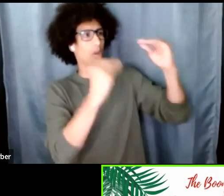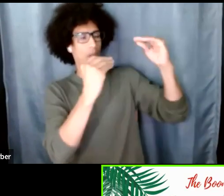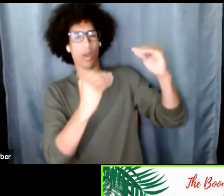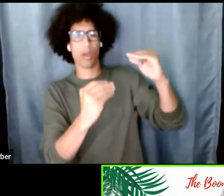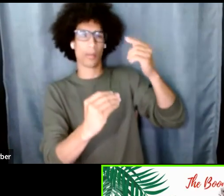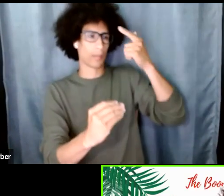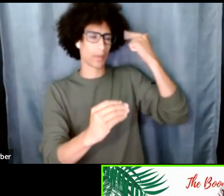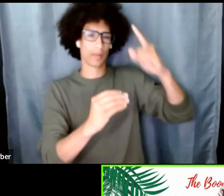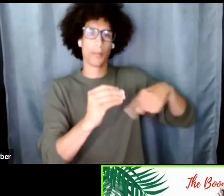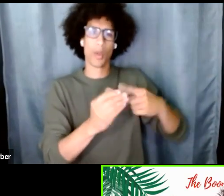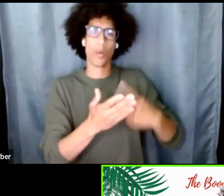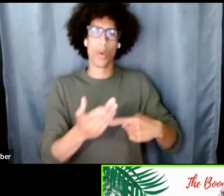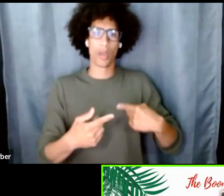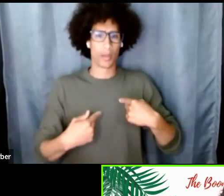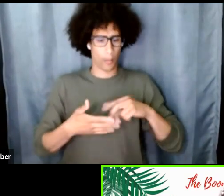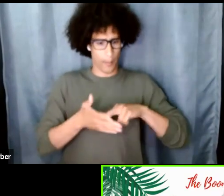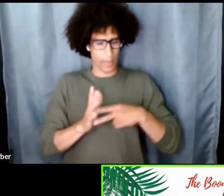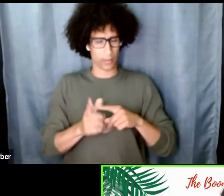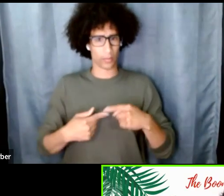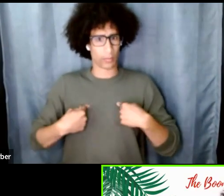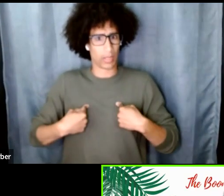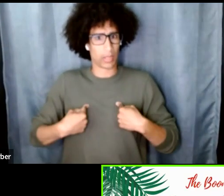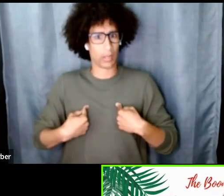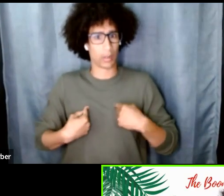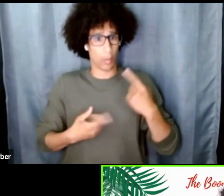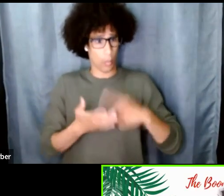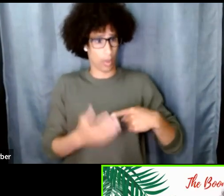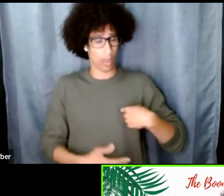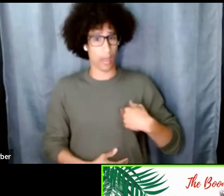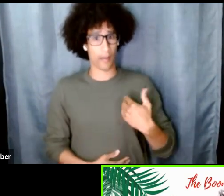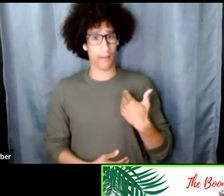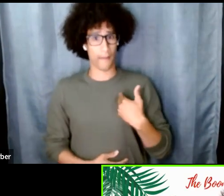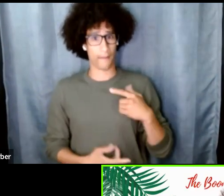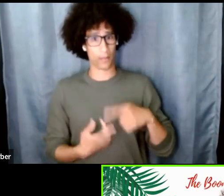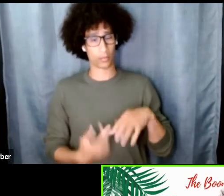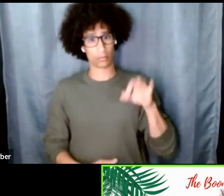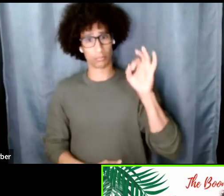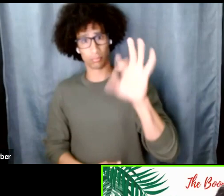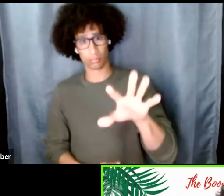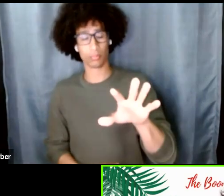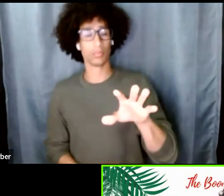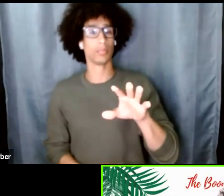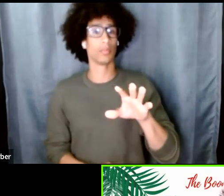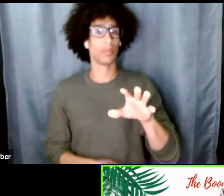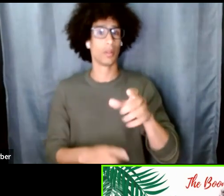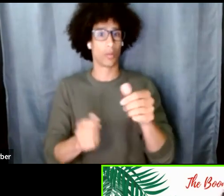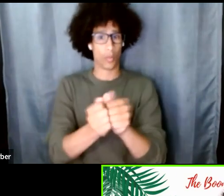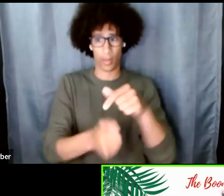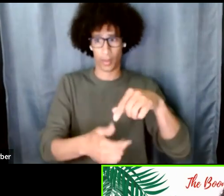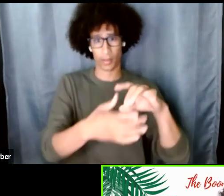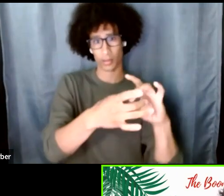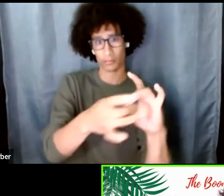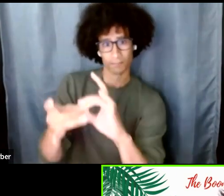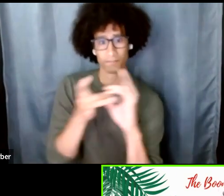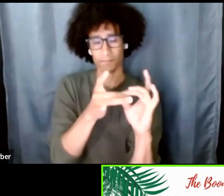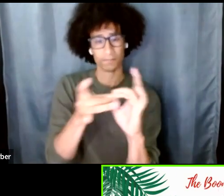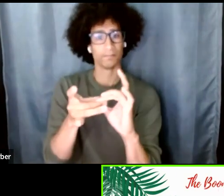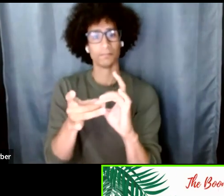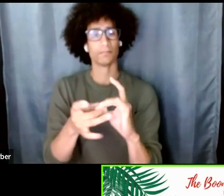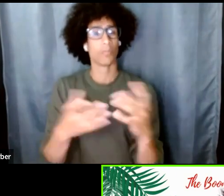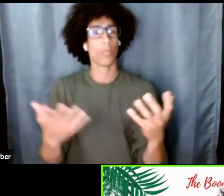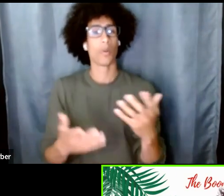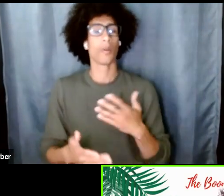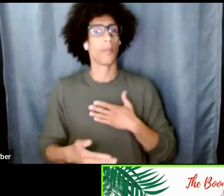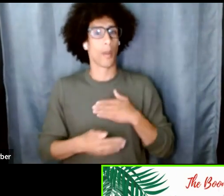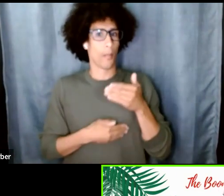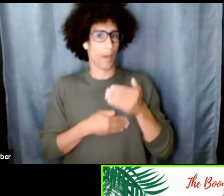to the table in this conversation that is a shared circular community is just my process the things that i've learned how